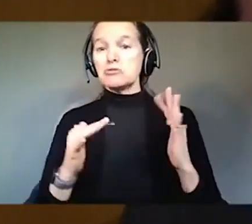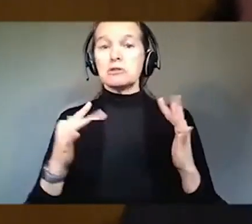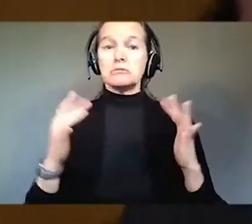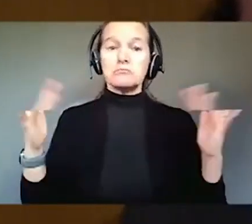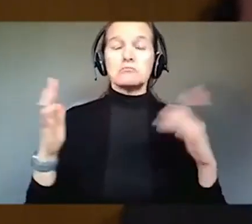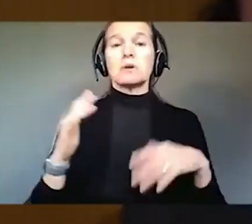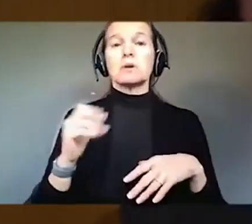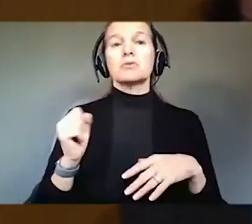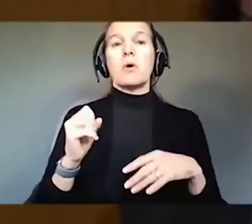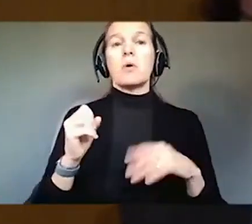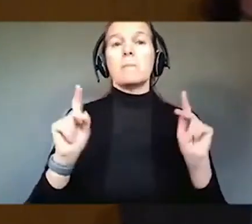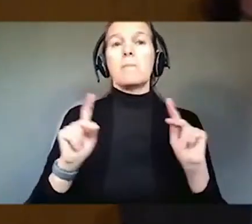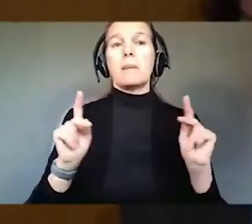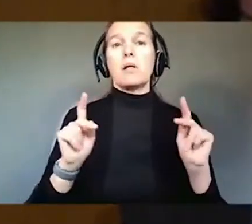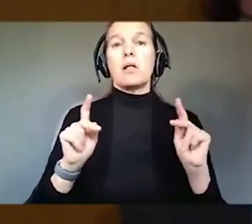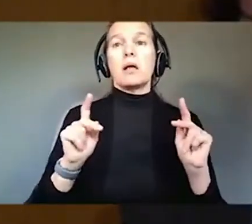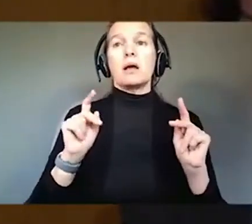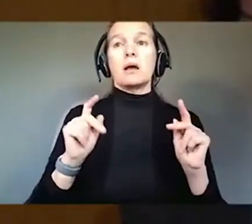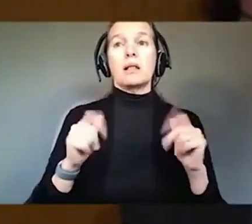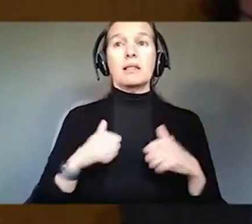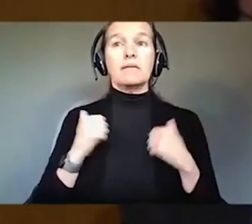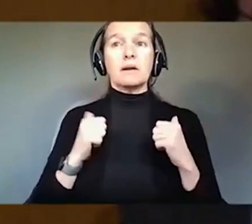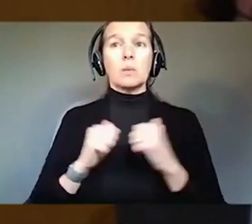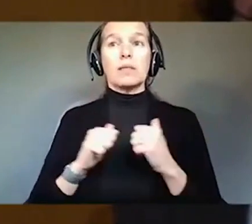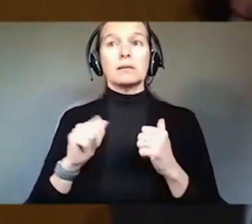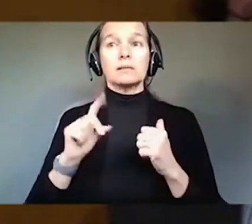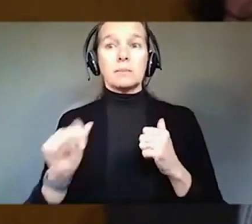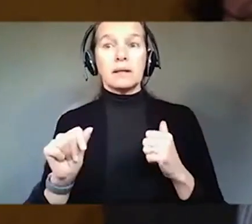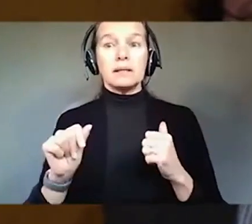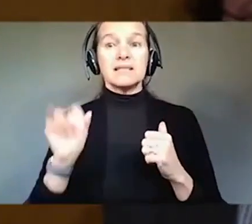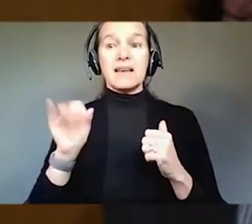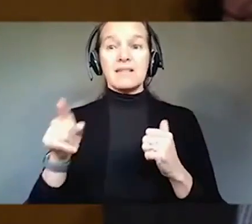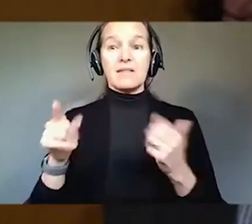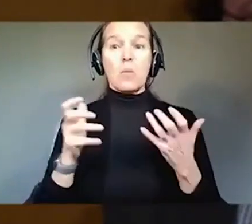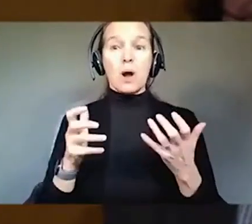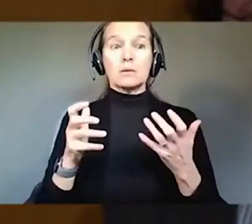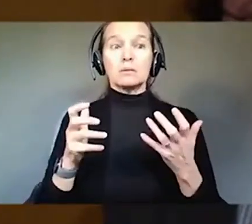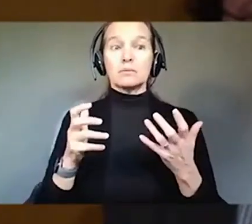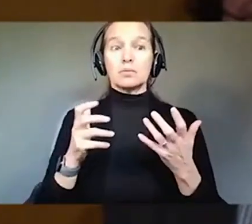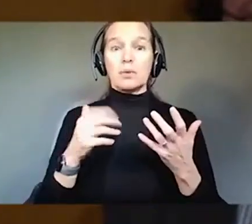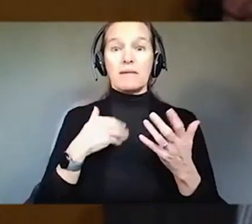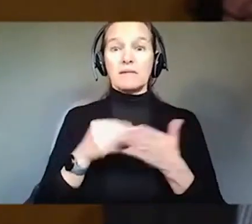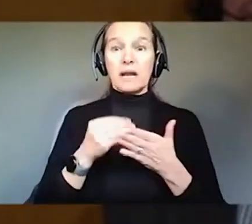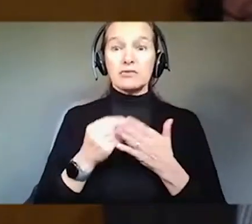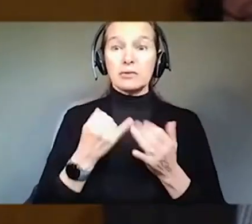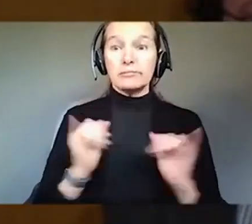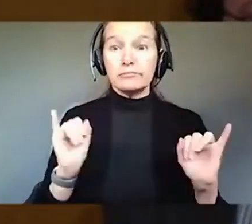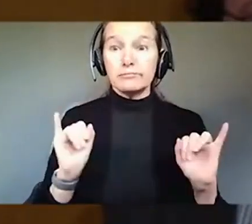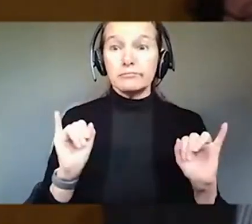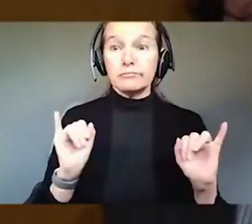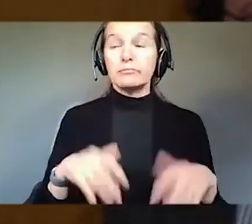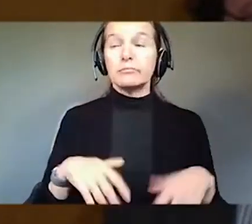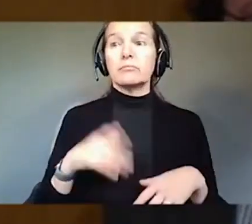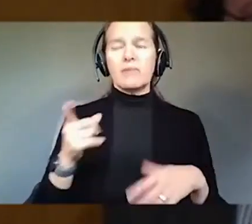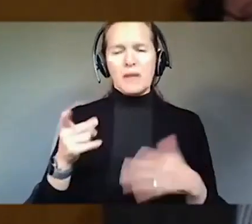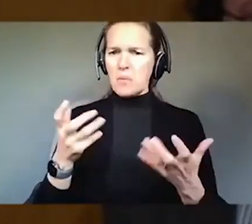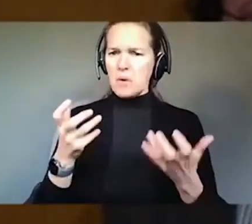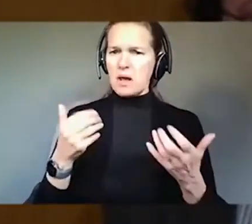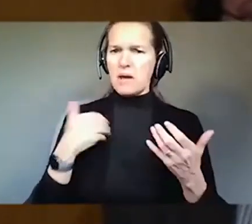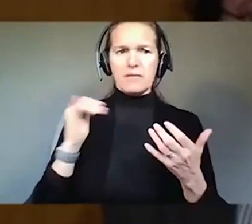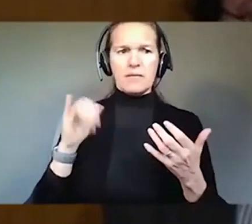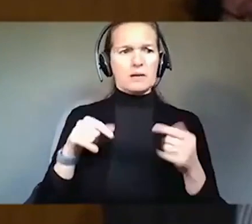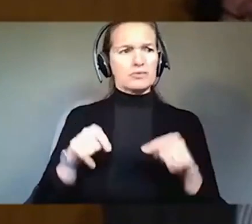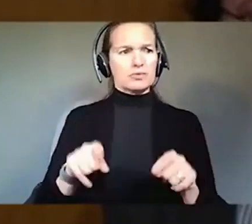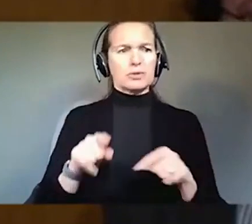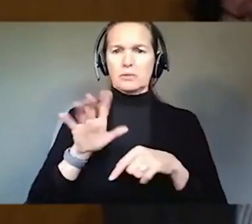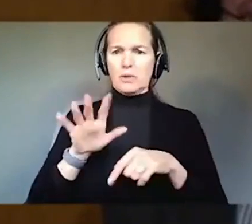people living with disabilities to achieve financial security, which is what we all want, they want to have it during their working years and they want to have it in